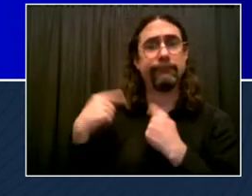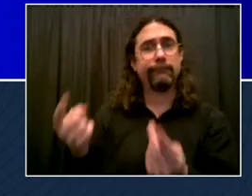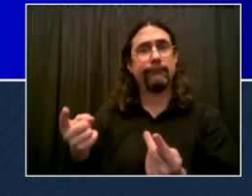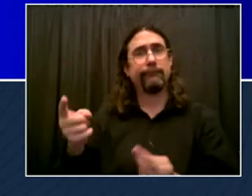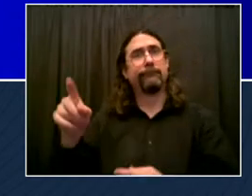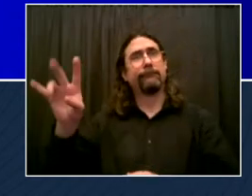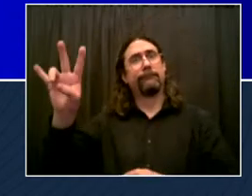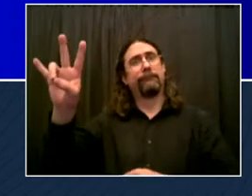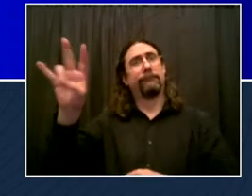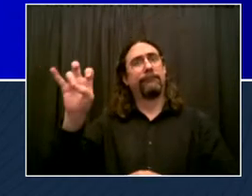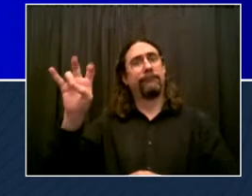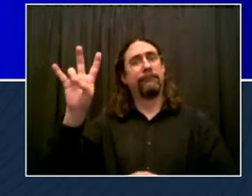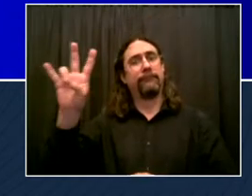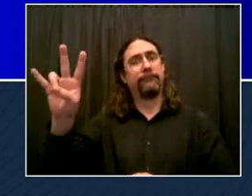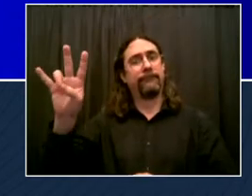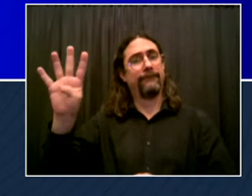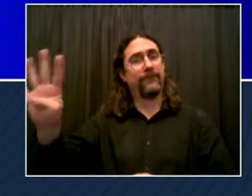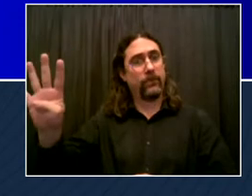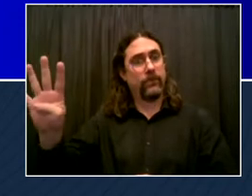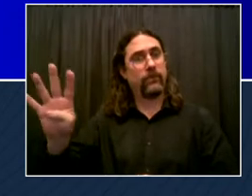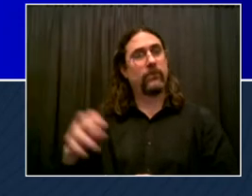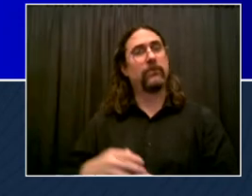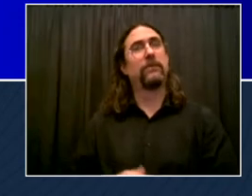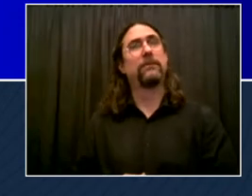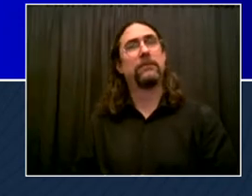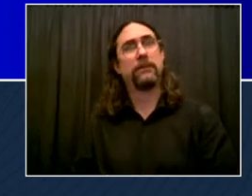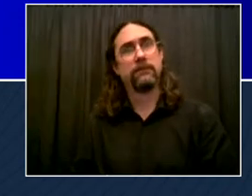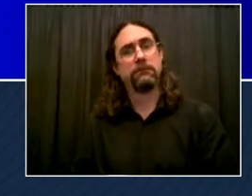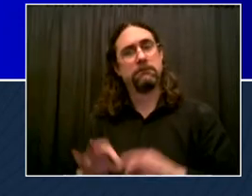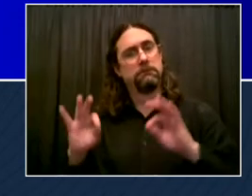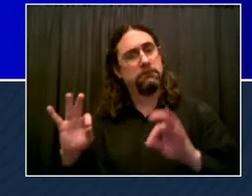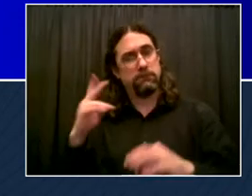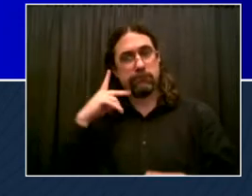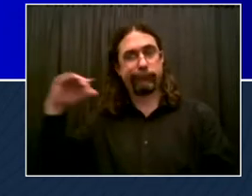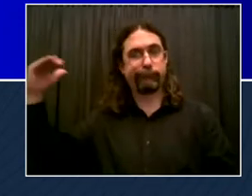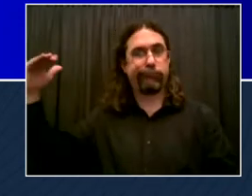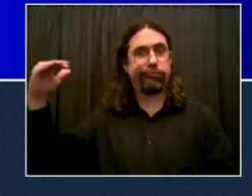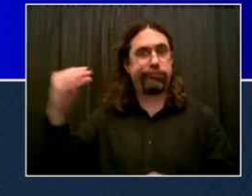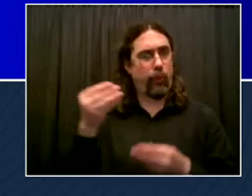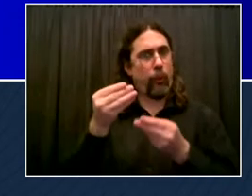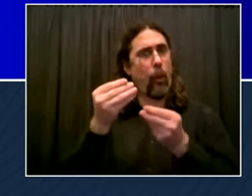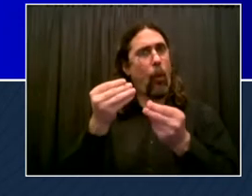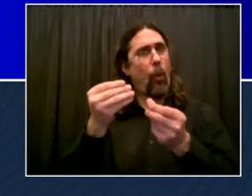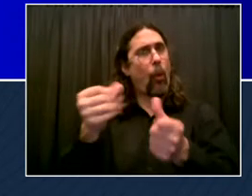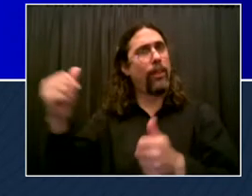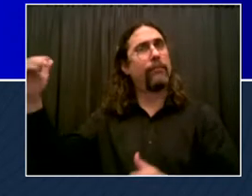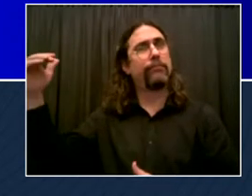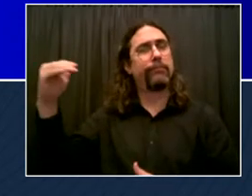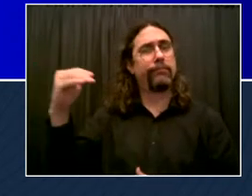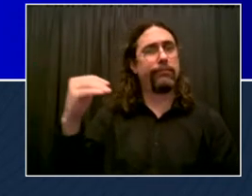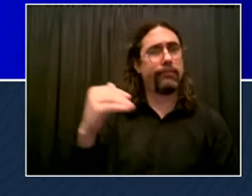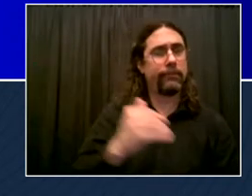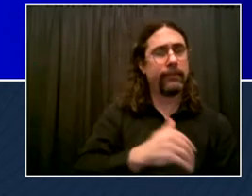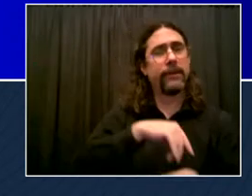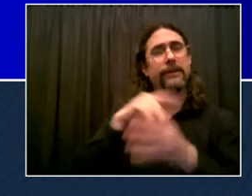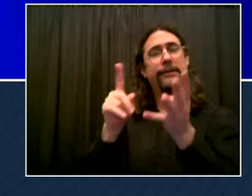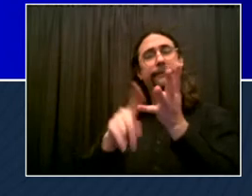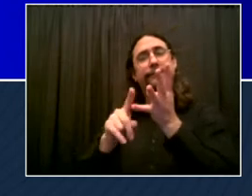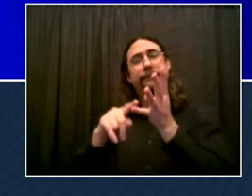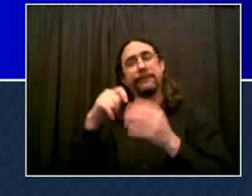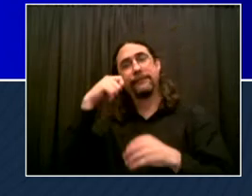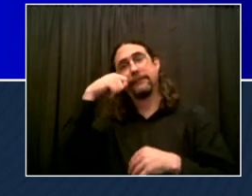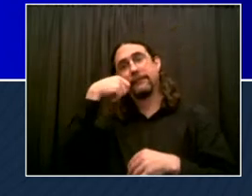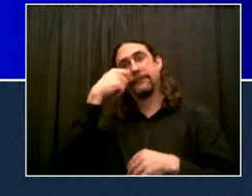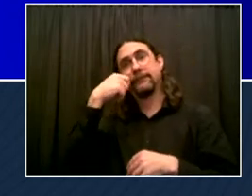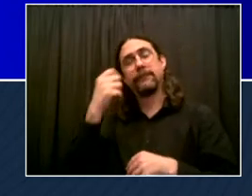So downward slope. Well done, New York City. And number three, percentage of people testing citywide positive for COVID